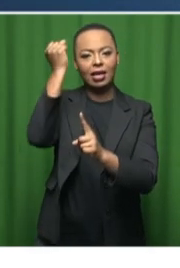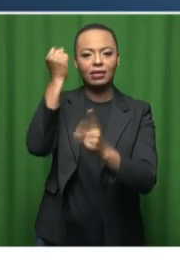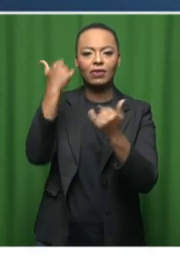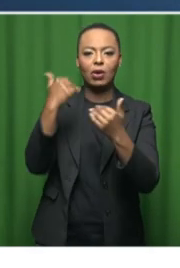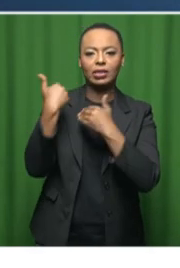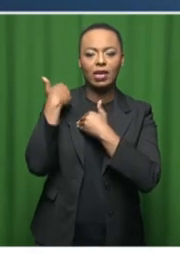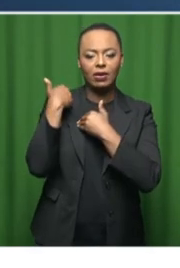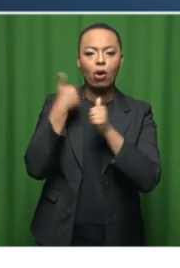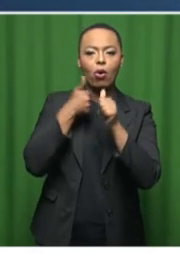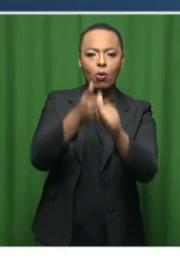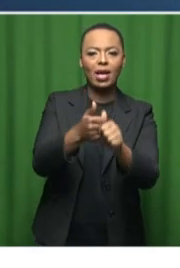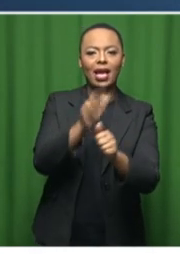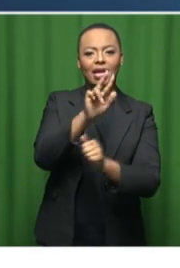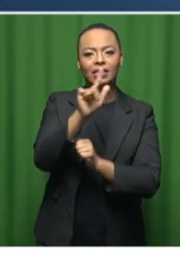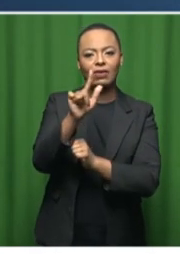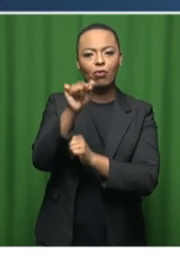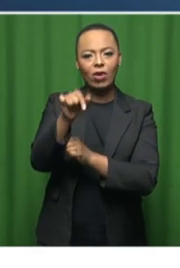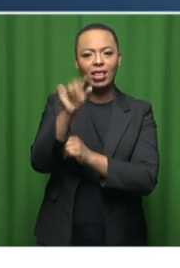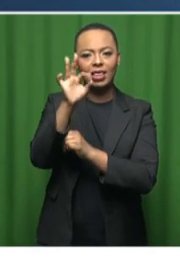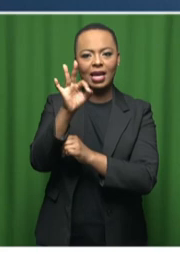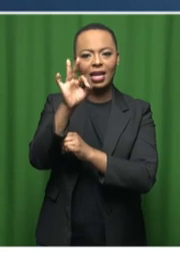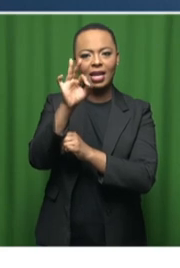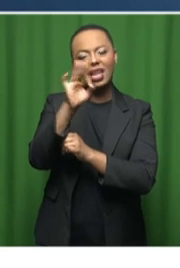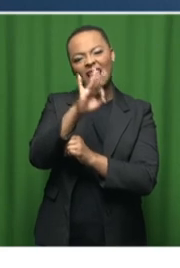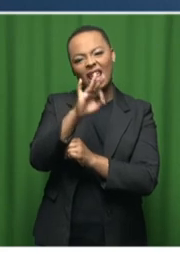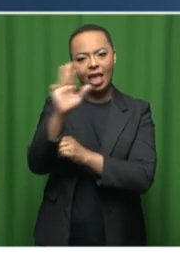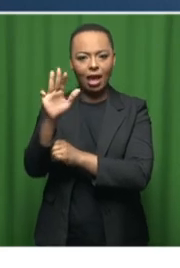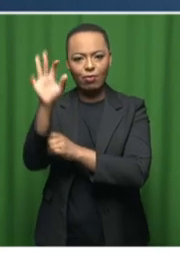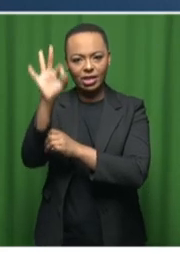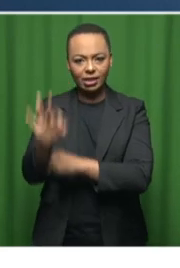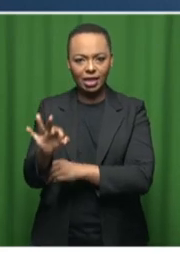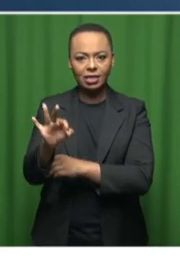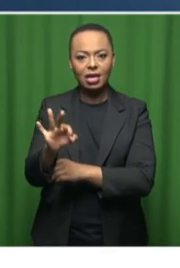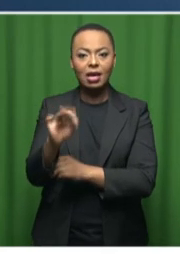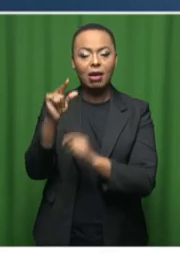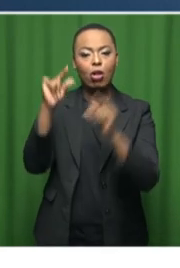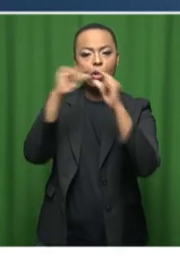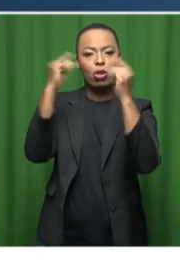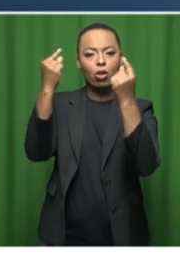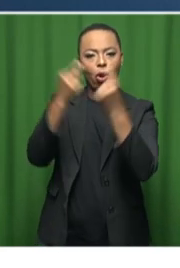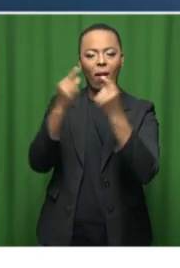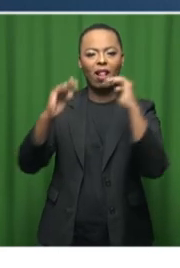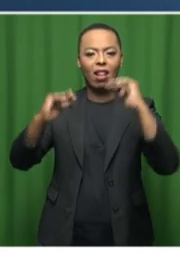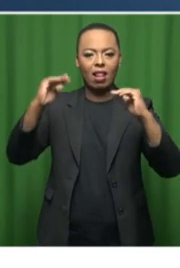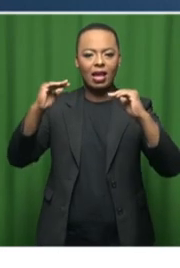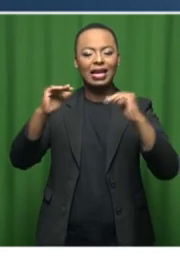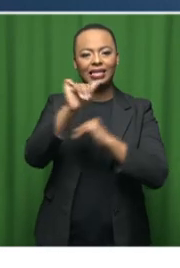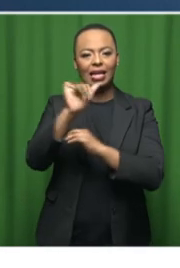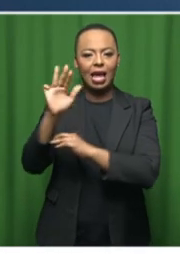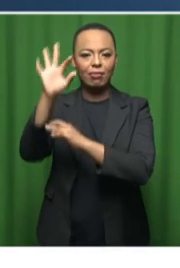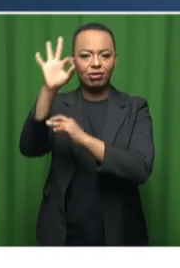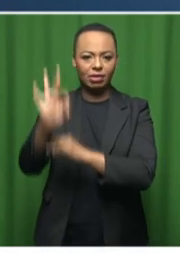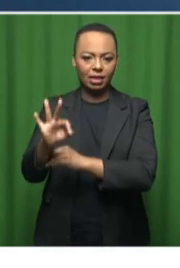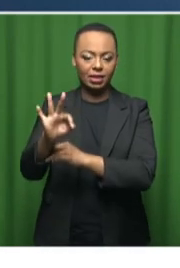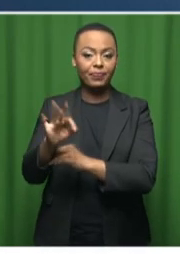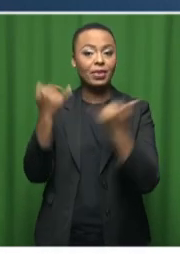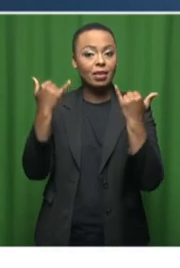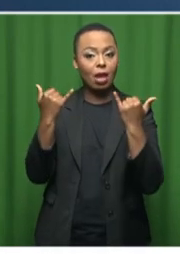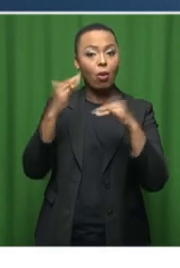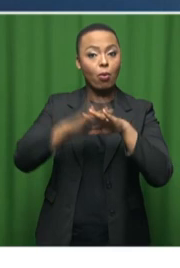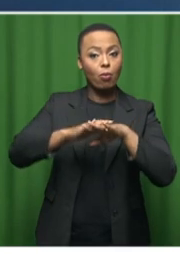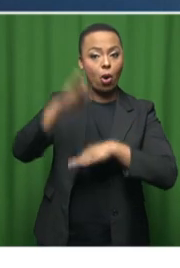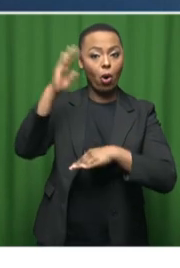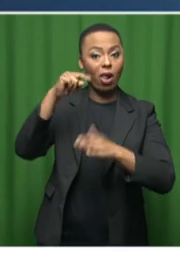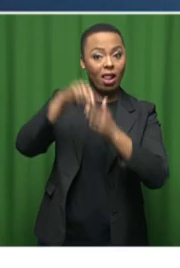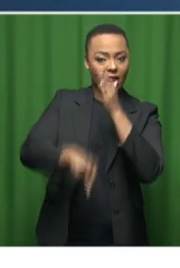rating of 87.39 percent, which way surpasses the global average of just over 69 percent. So for more